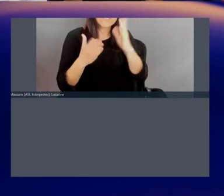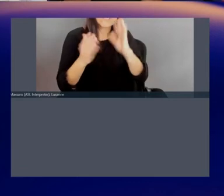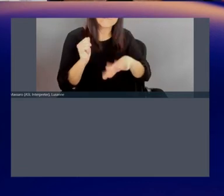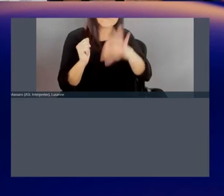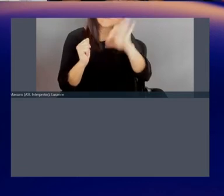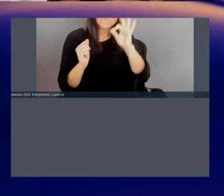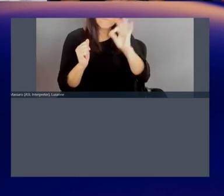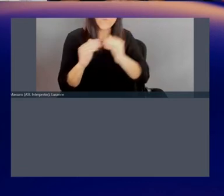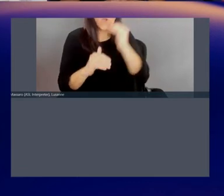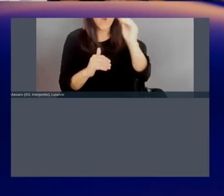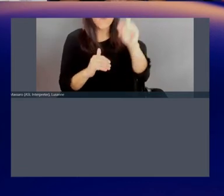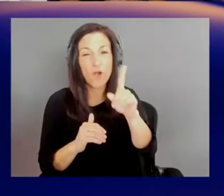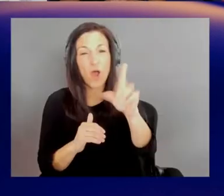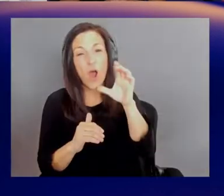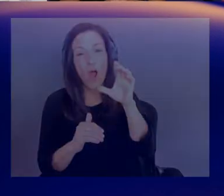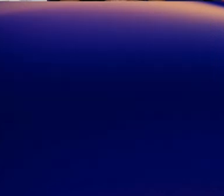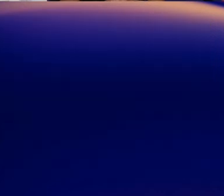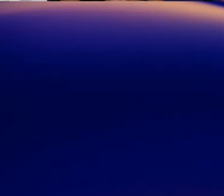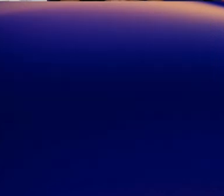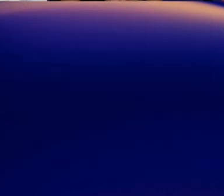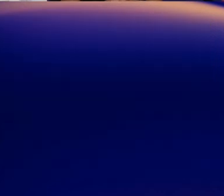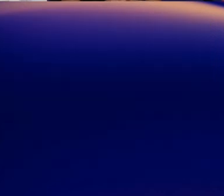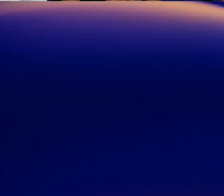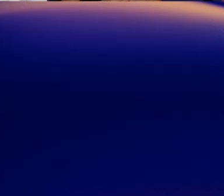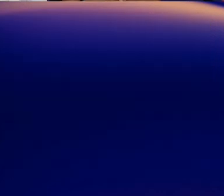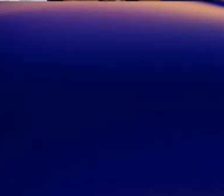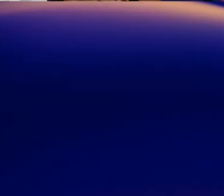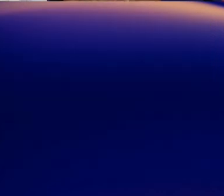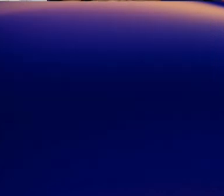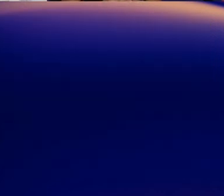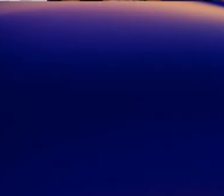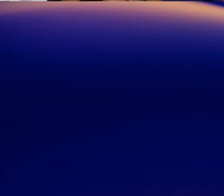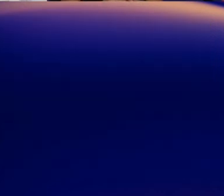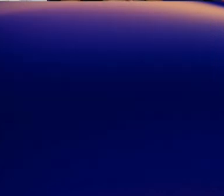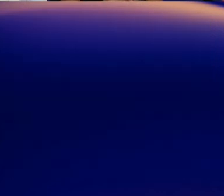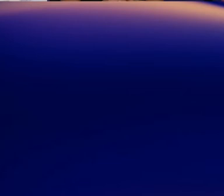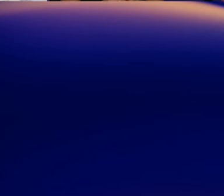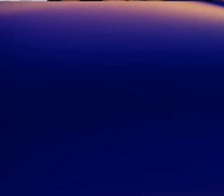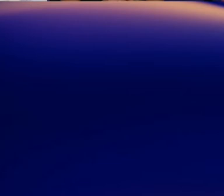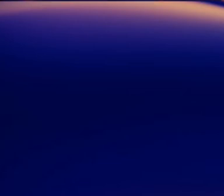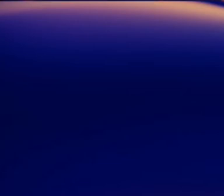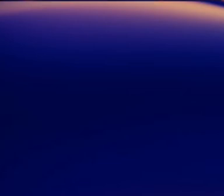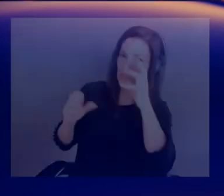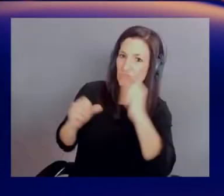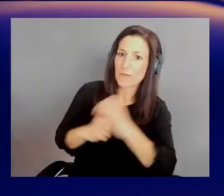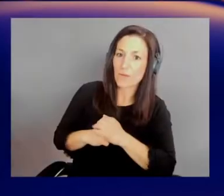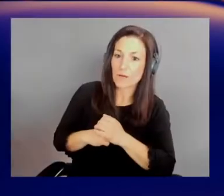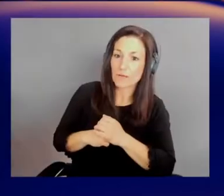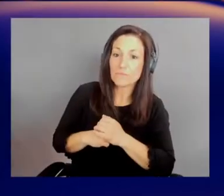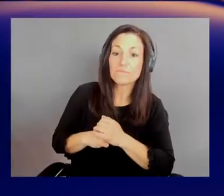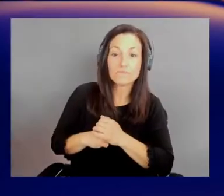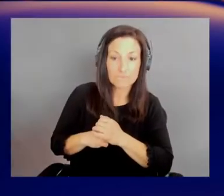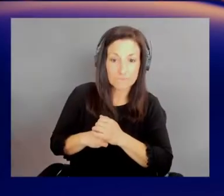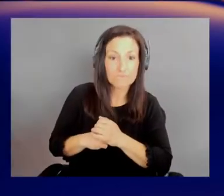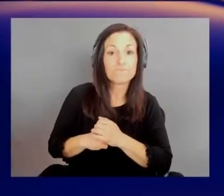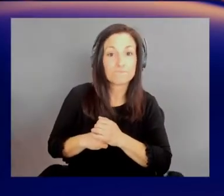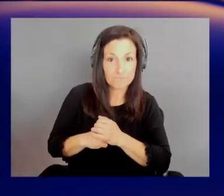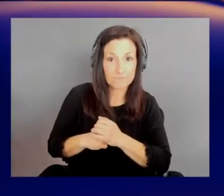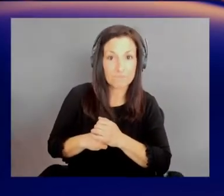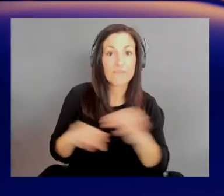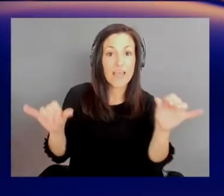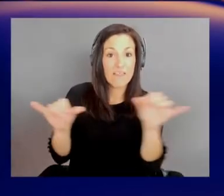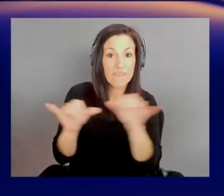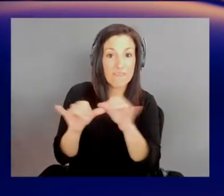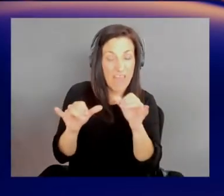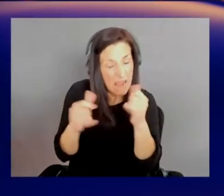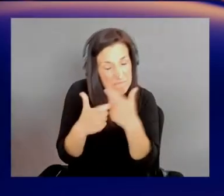All with public data. That's incredible. Yeah. That's pretty impressive. Yeah. I mean, the scale at which they did their science, when I